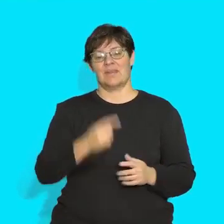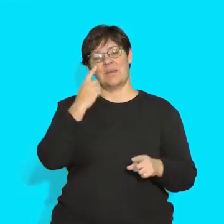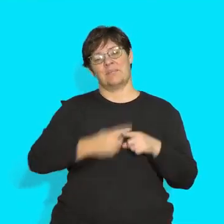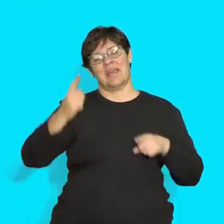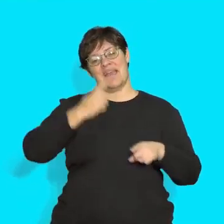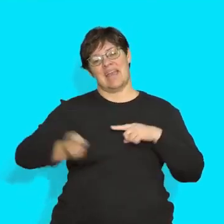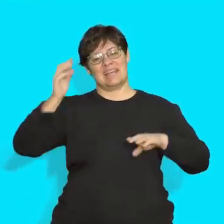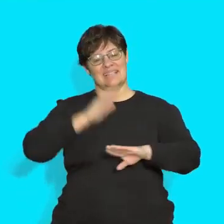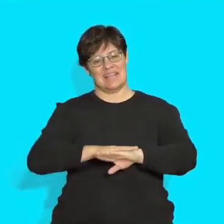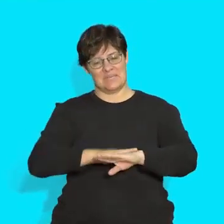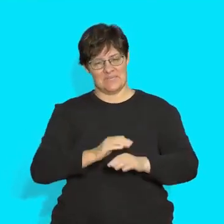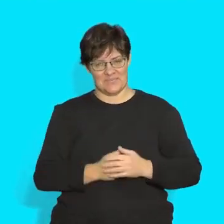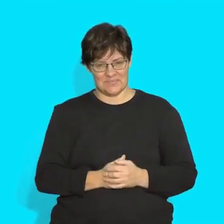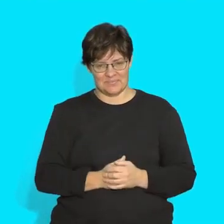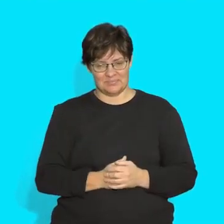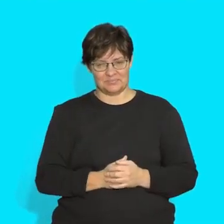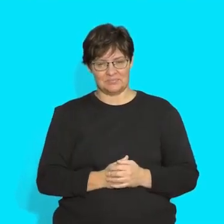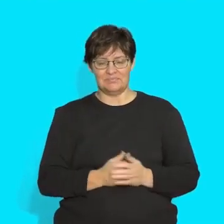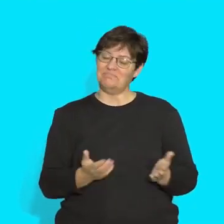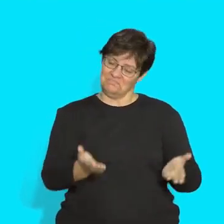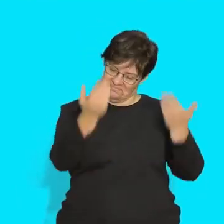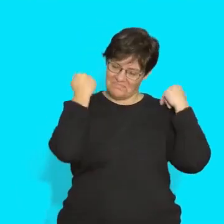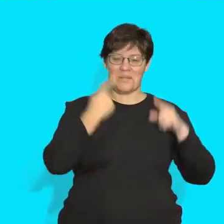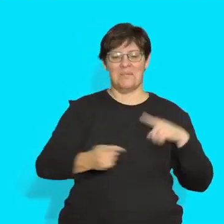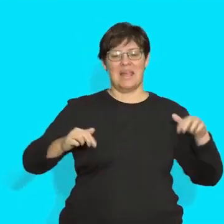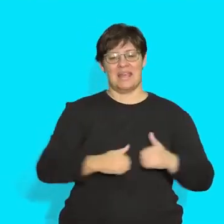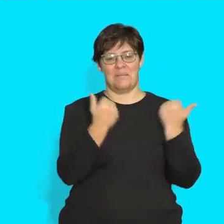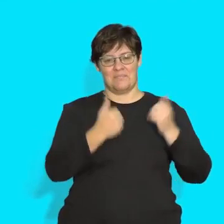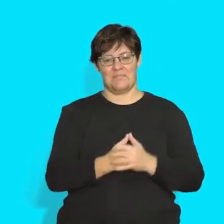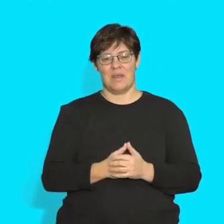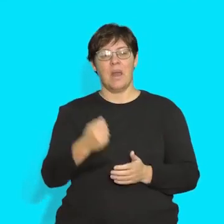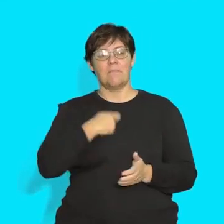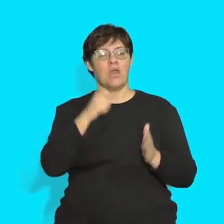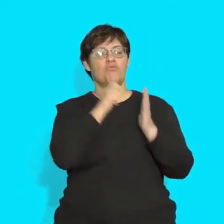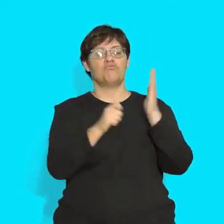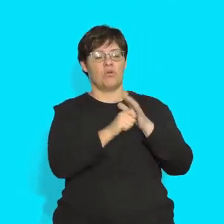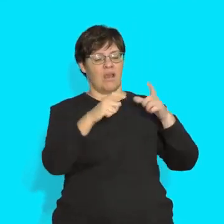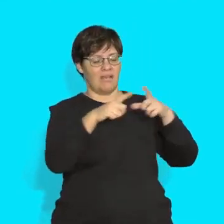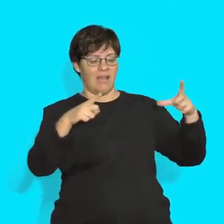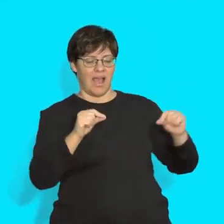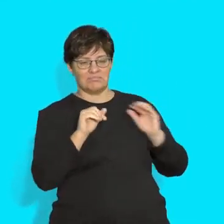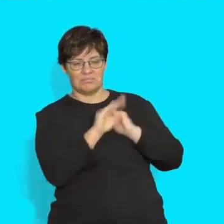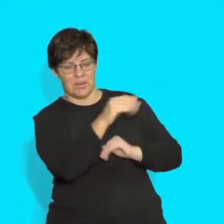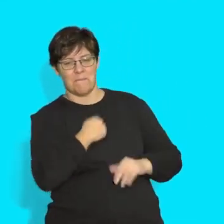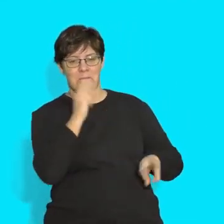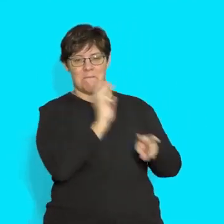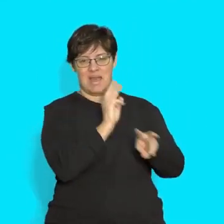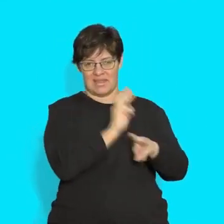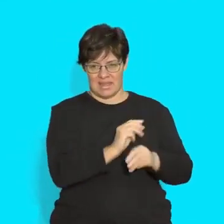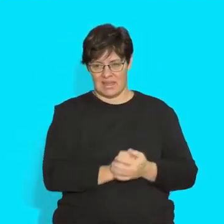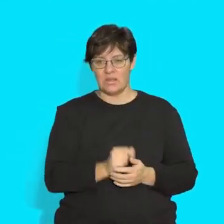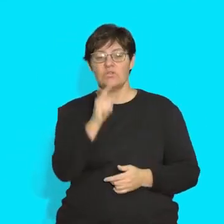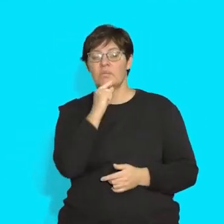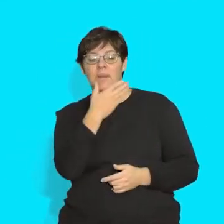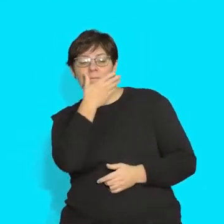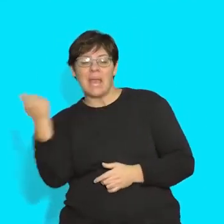Playtime! Let's play a game called, I wrote a postcard to my mum. Your job is to choose the best